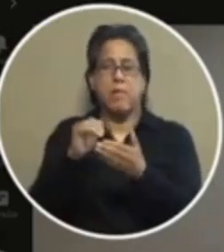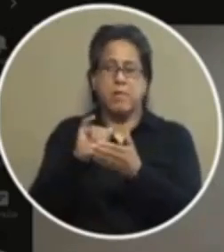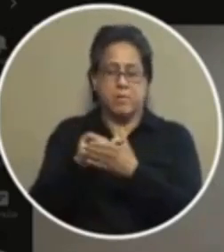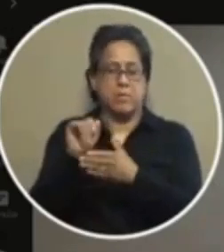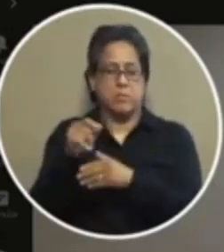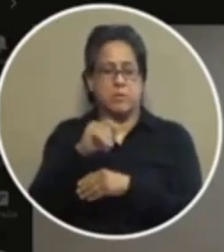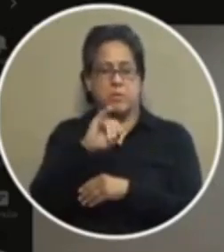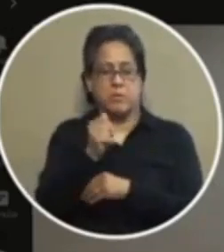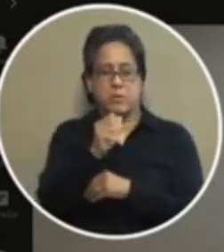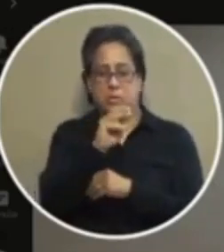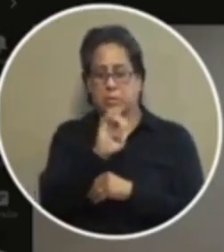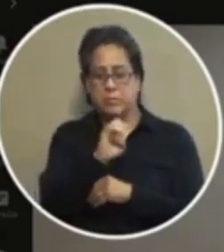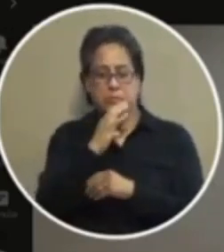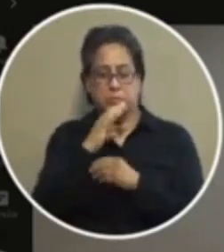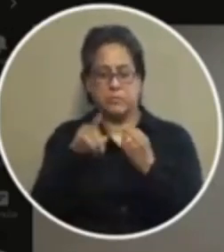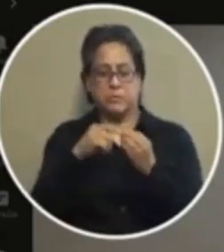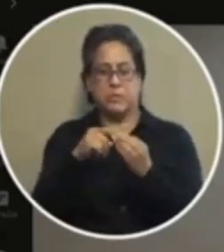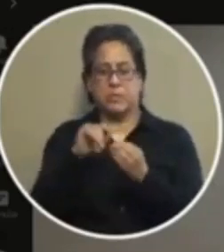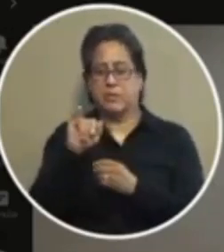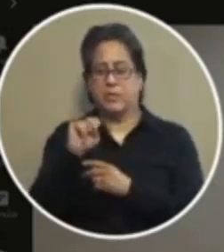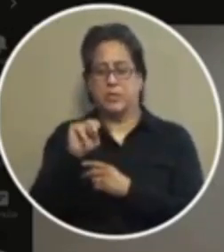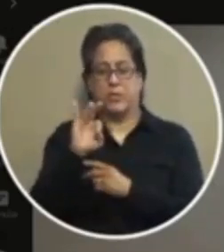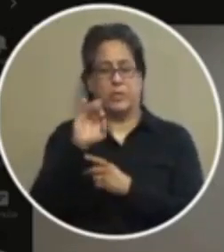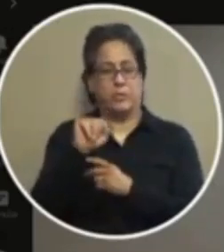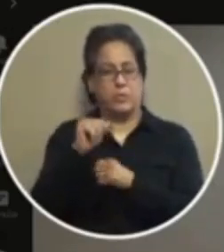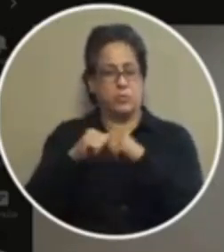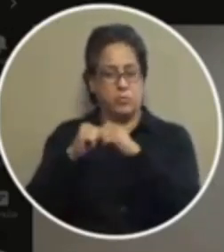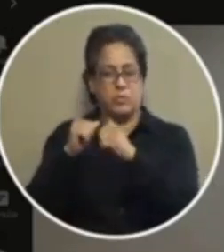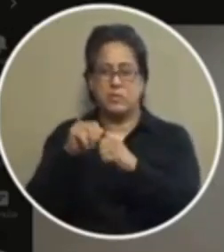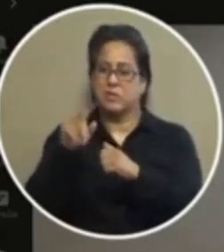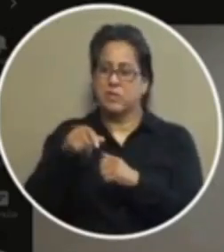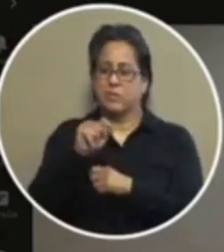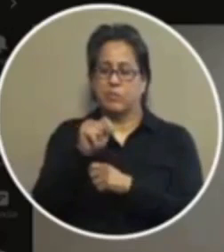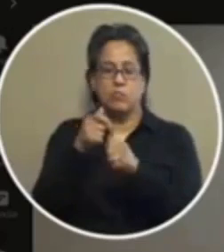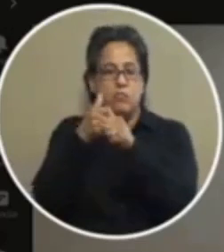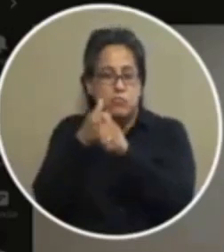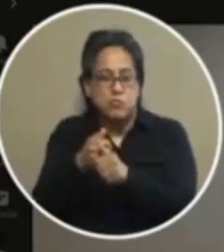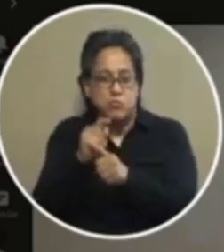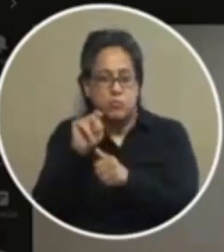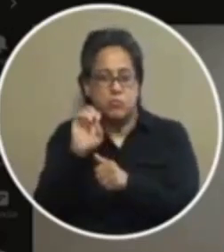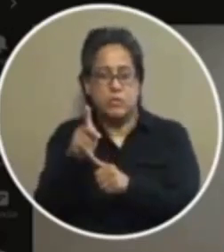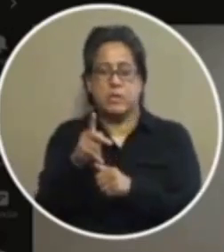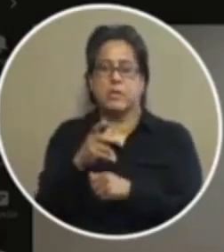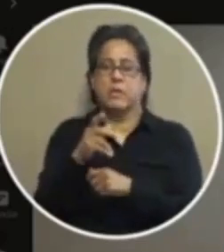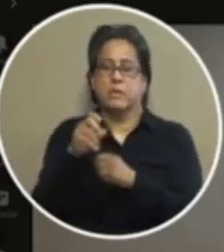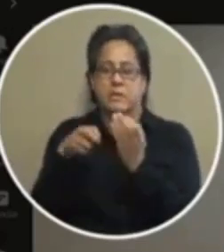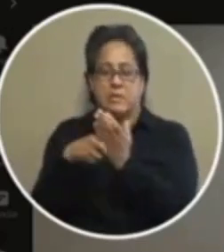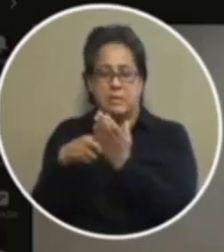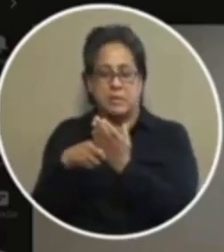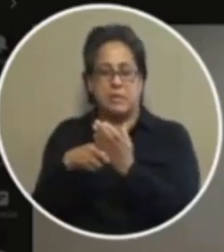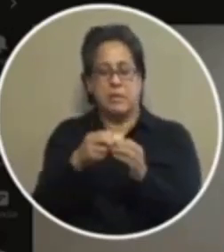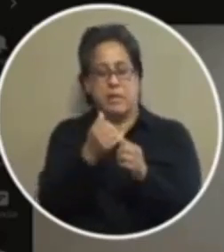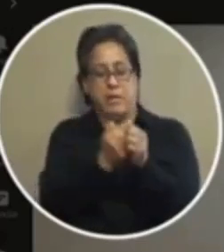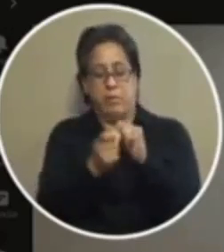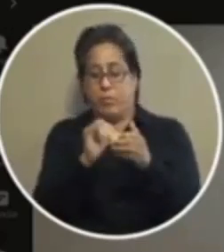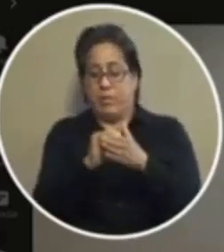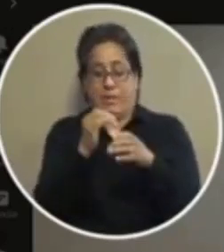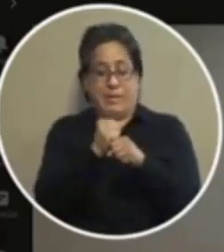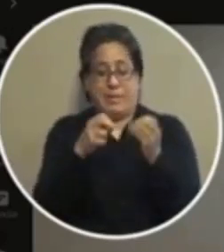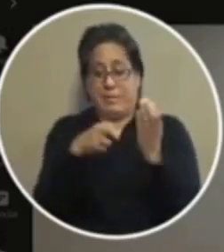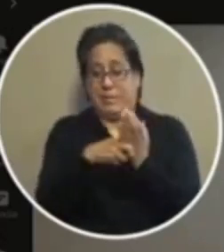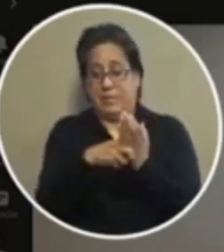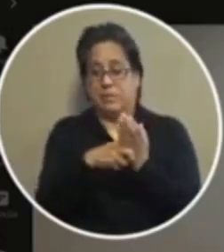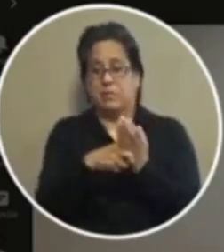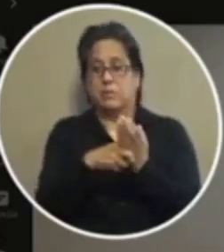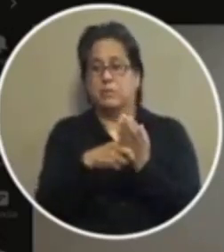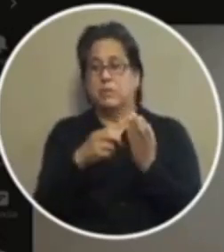sparse is talking about as far as an infrastructure it'd have to be tracked and as you well know not everyone that gets citations plays